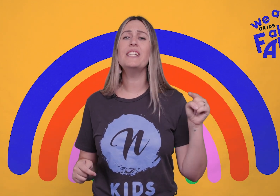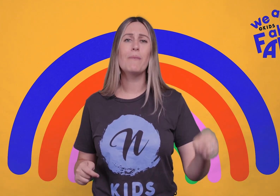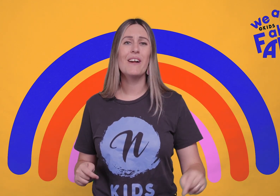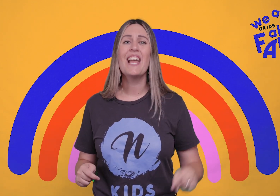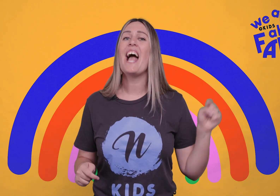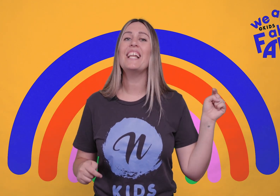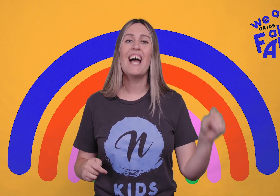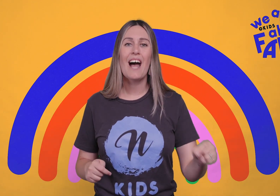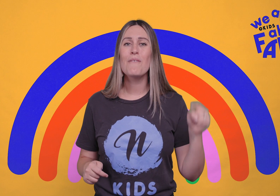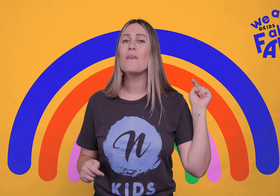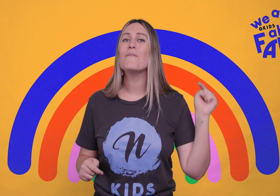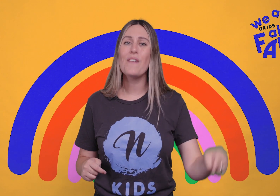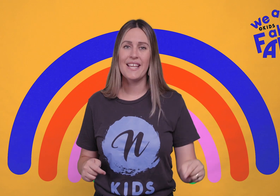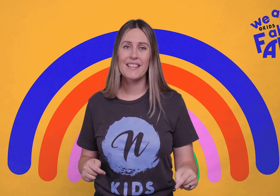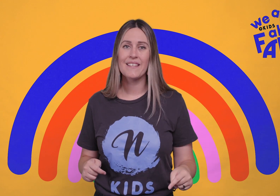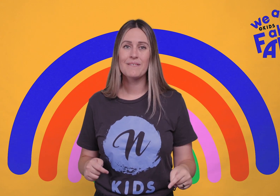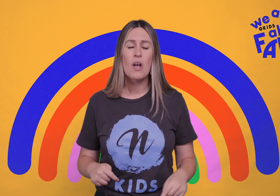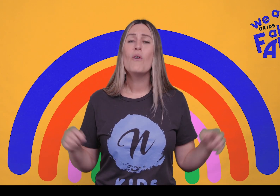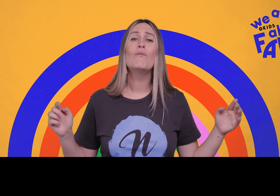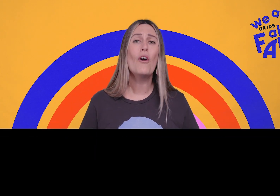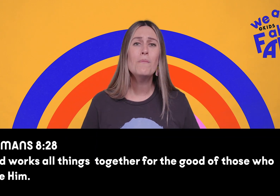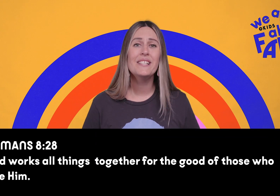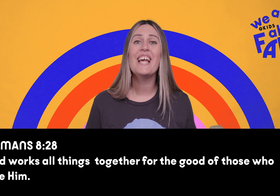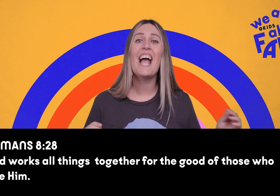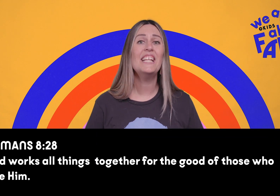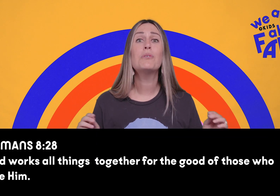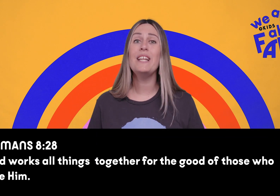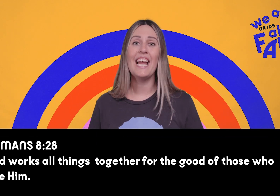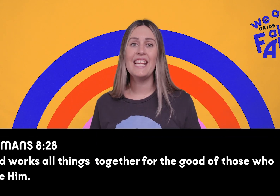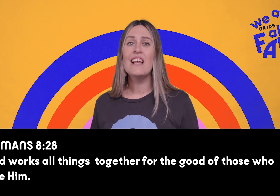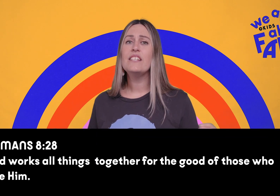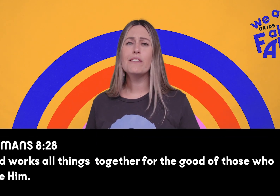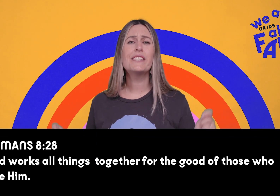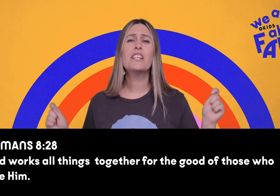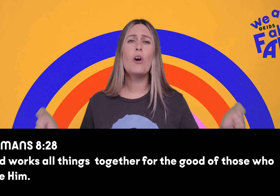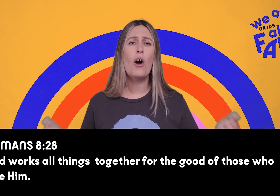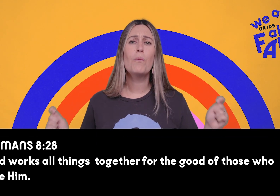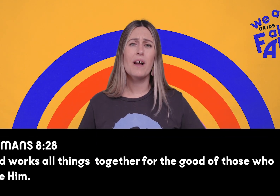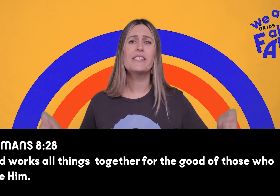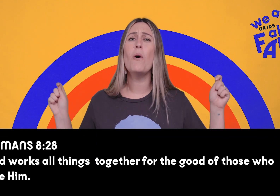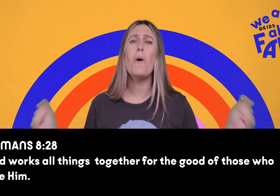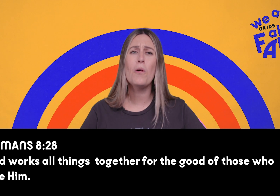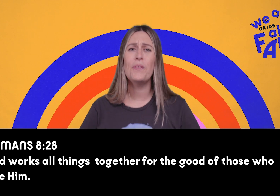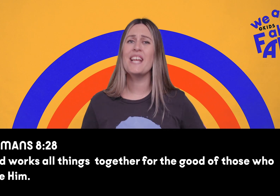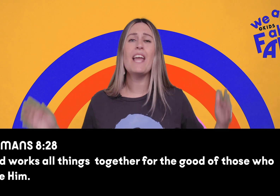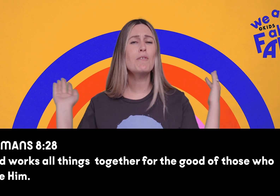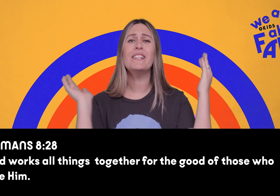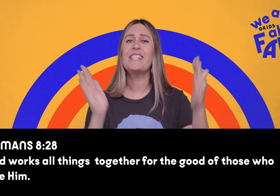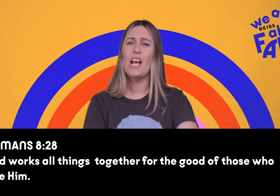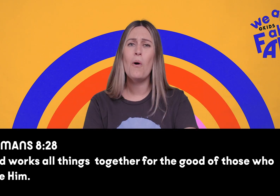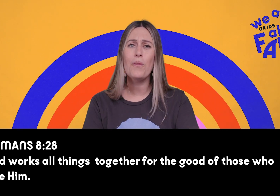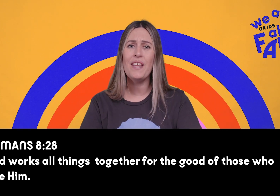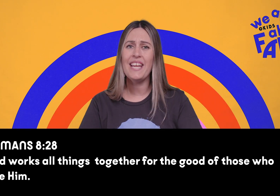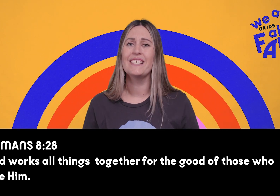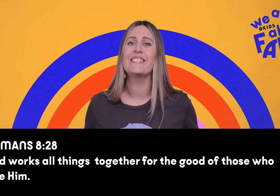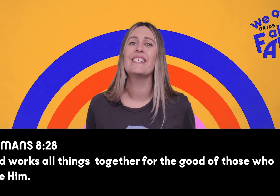on His word and have faith. Romans 8.28 tells us that God works all things. Everyone